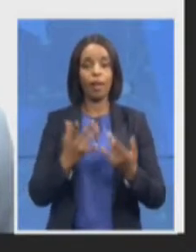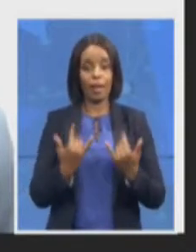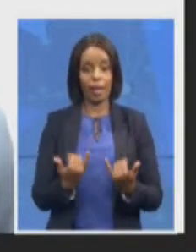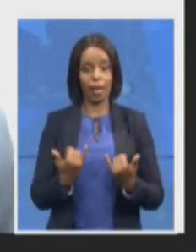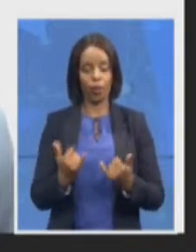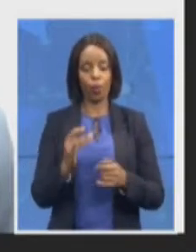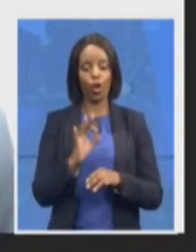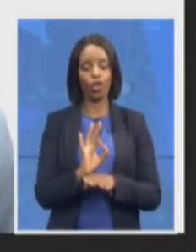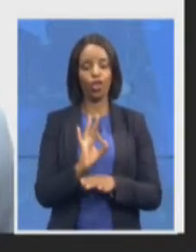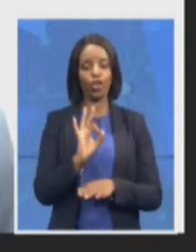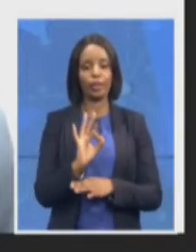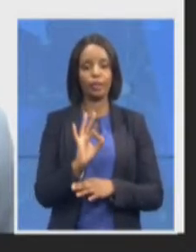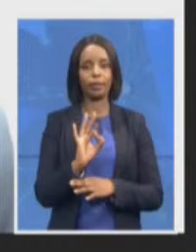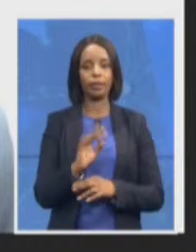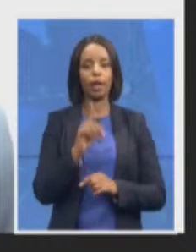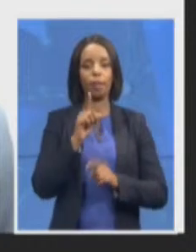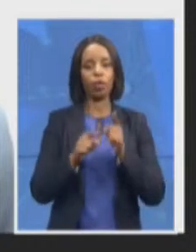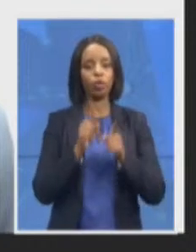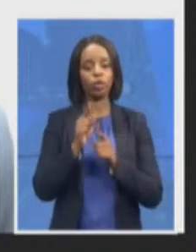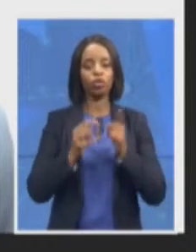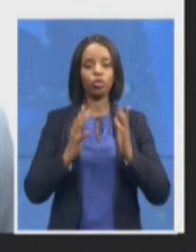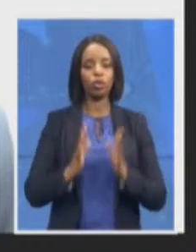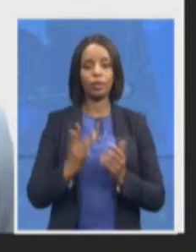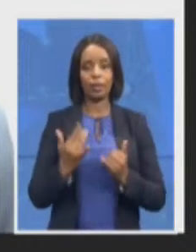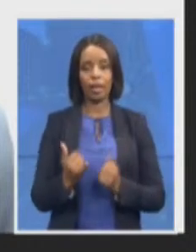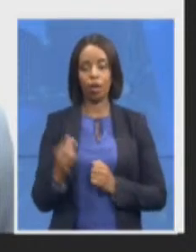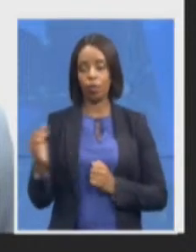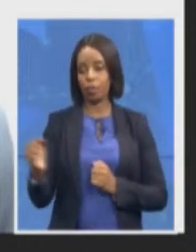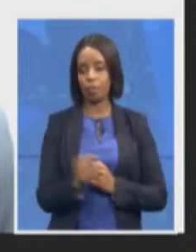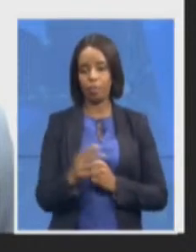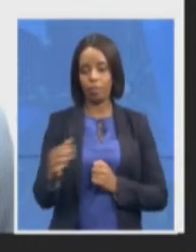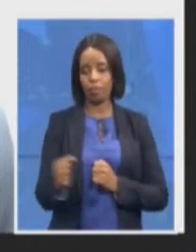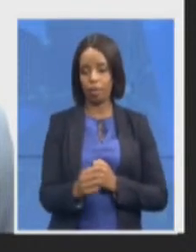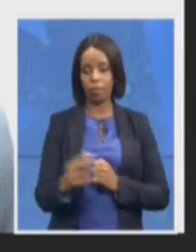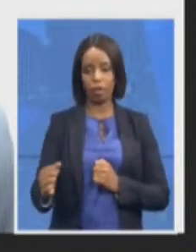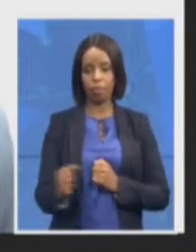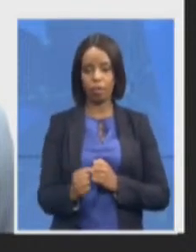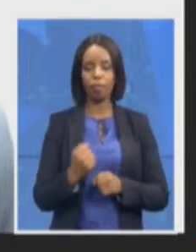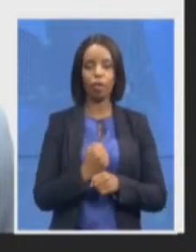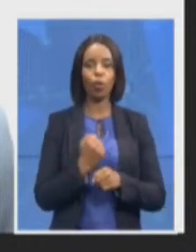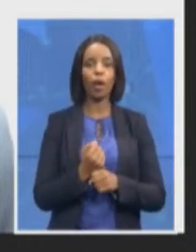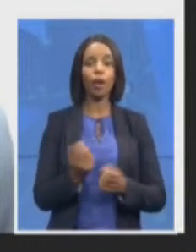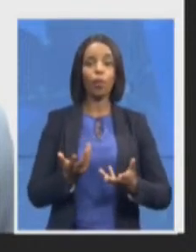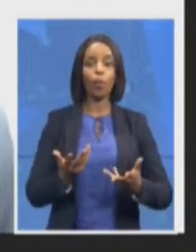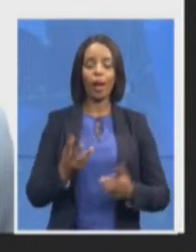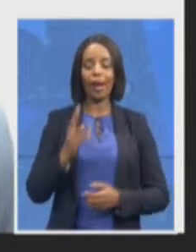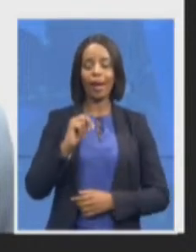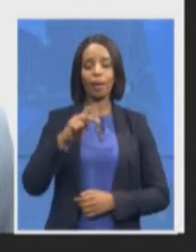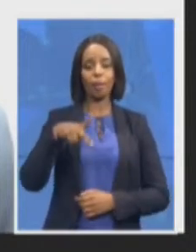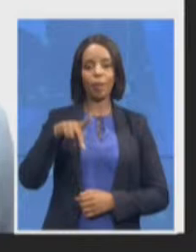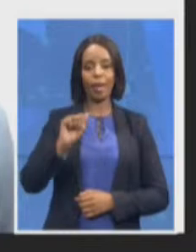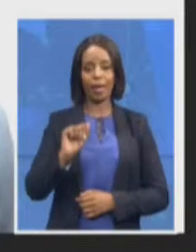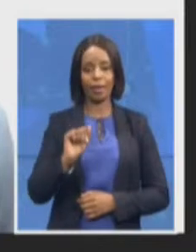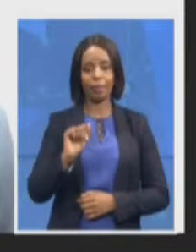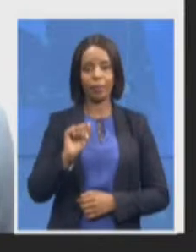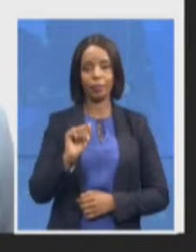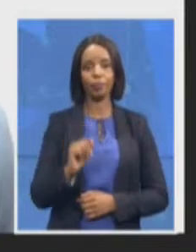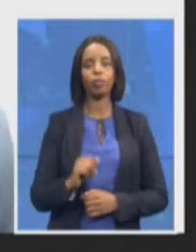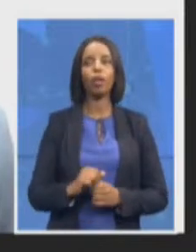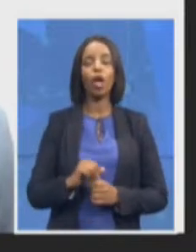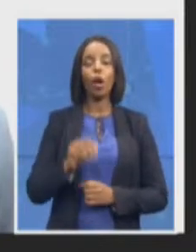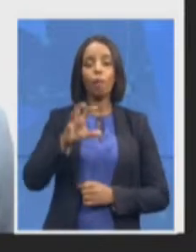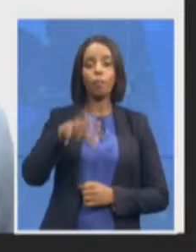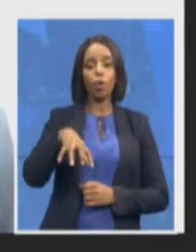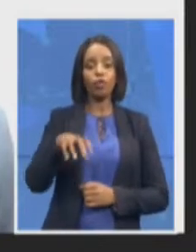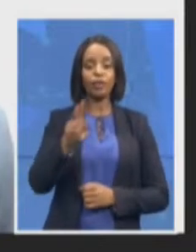in the NPA we have five posts created in the province of KwaZulu Natal those posts must